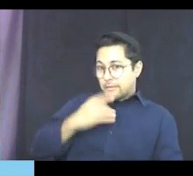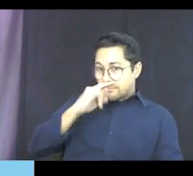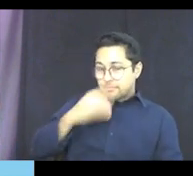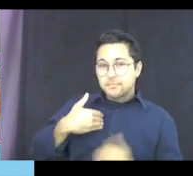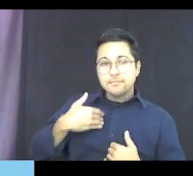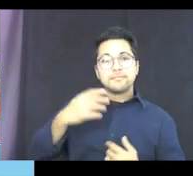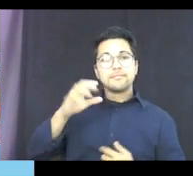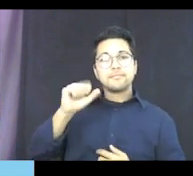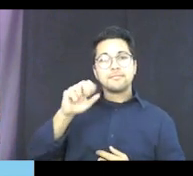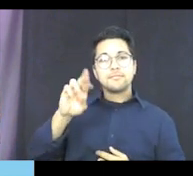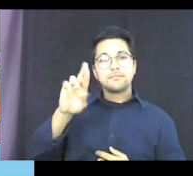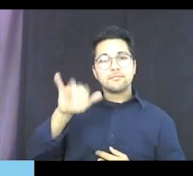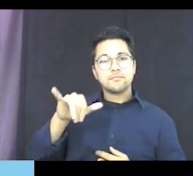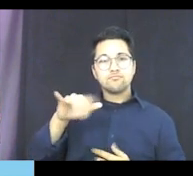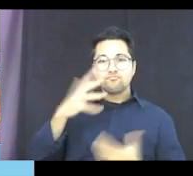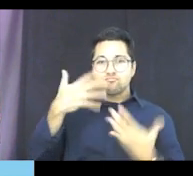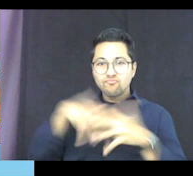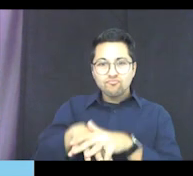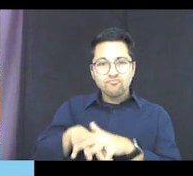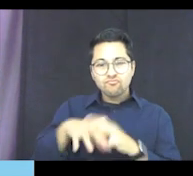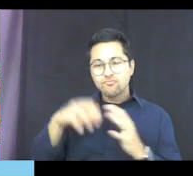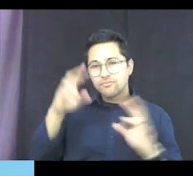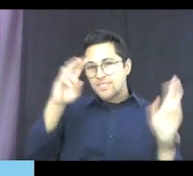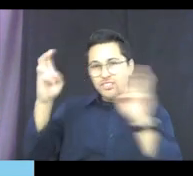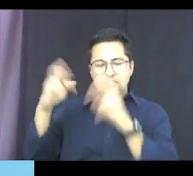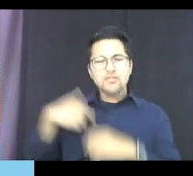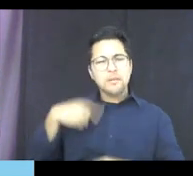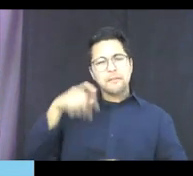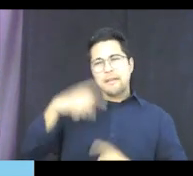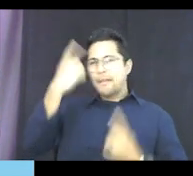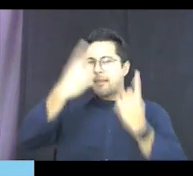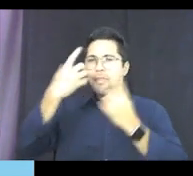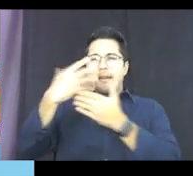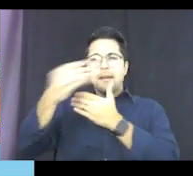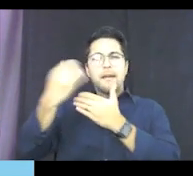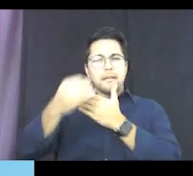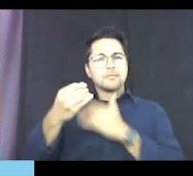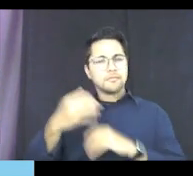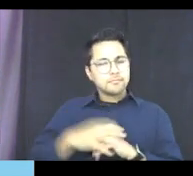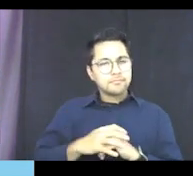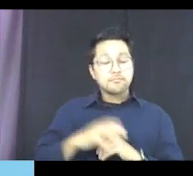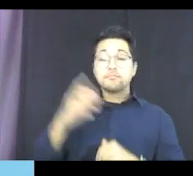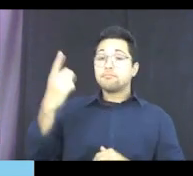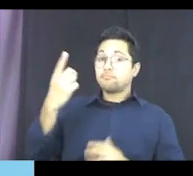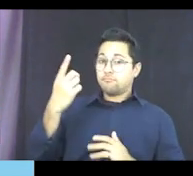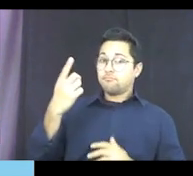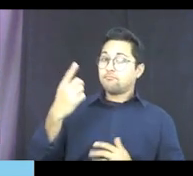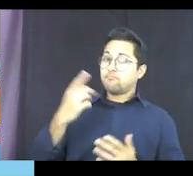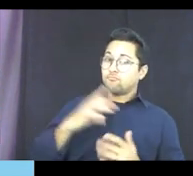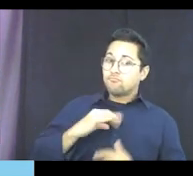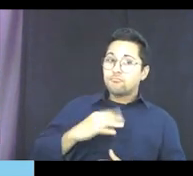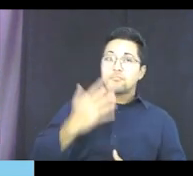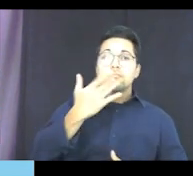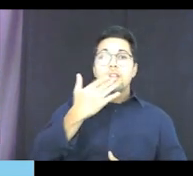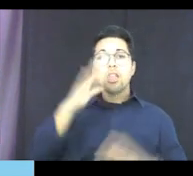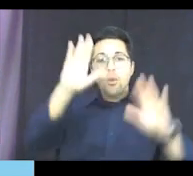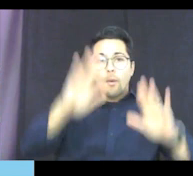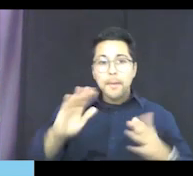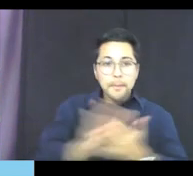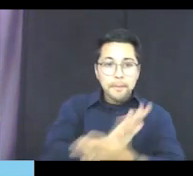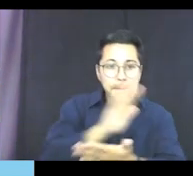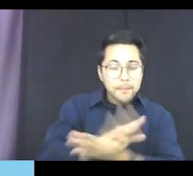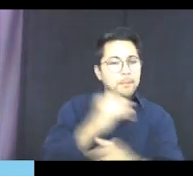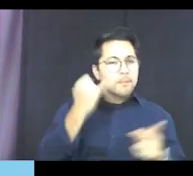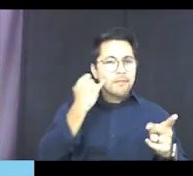have sensory integration issues, we want to be thinking outside the box for our materials. Some things that we've had luck with, the Color Wonder paper, if